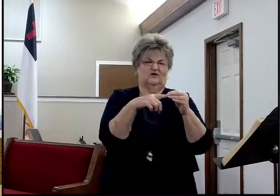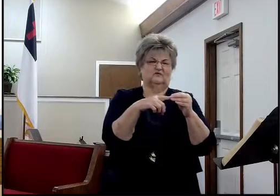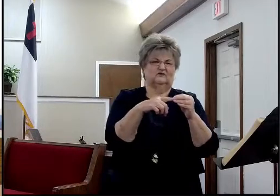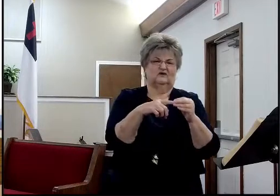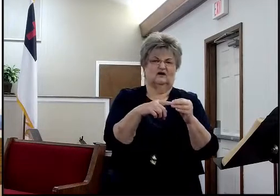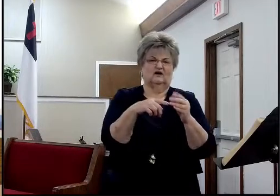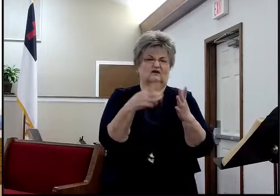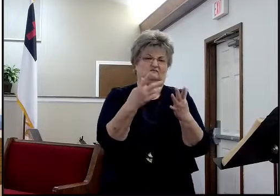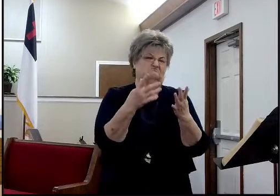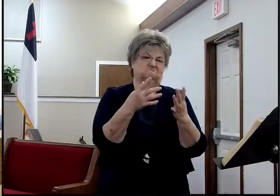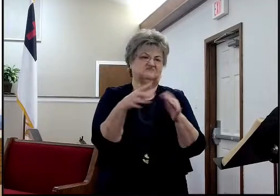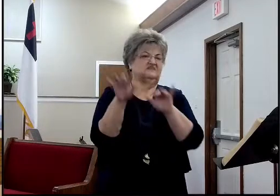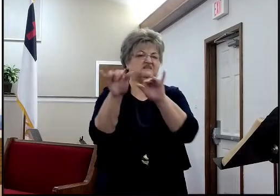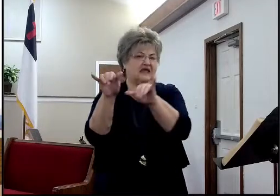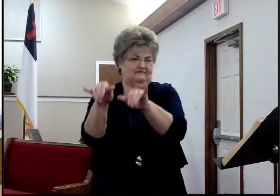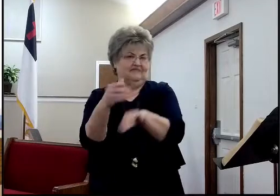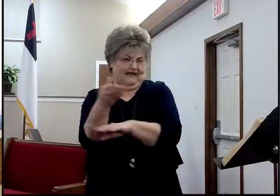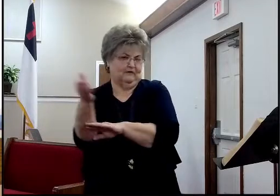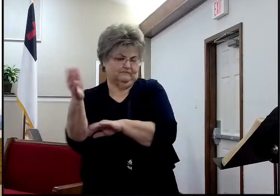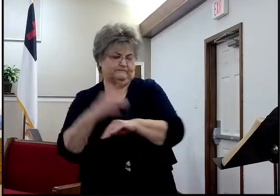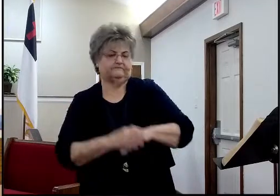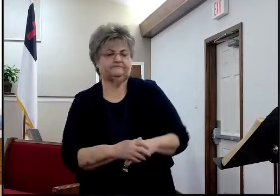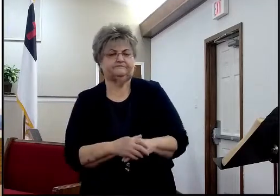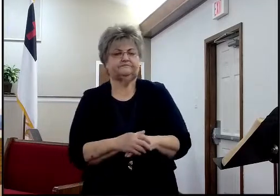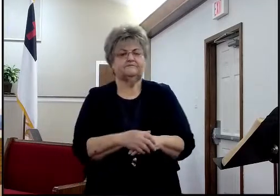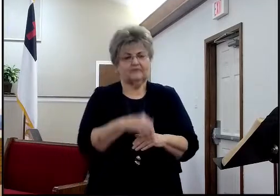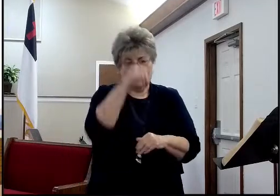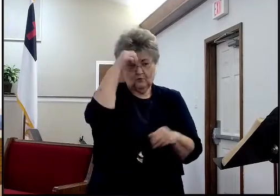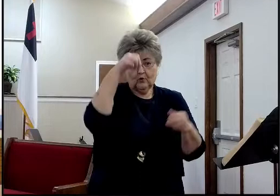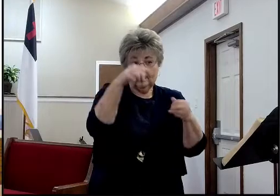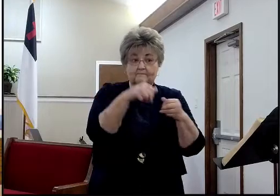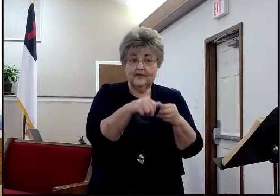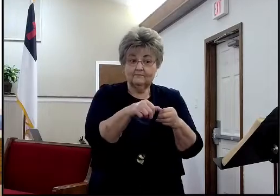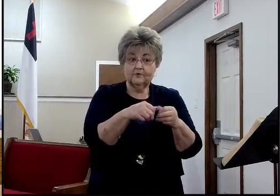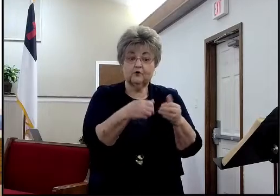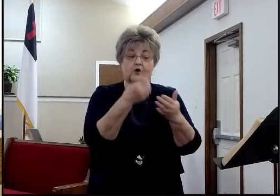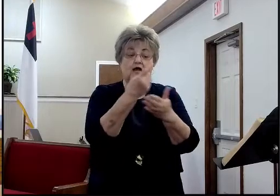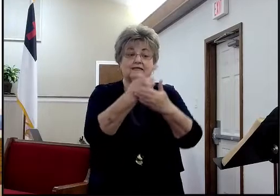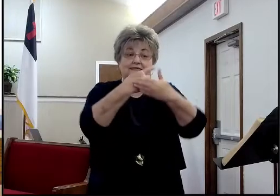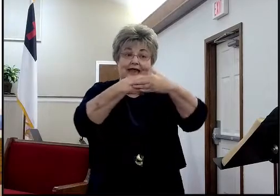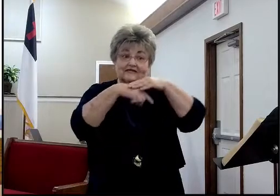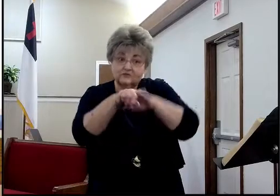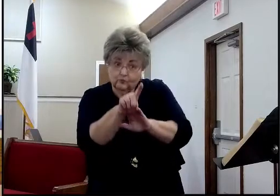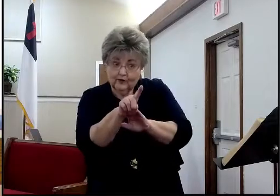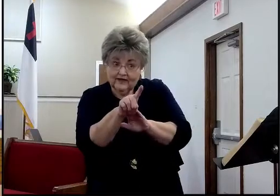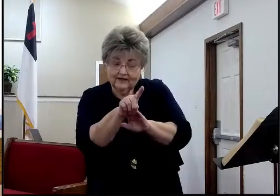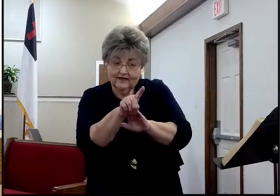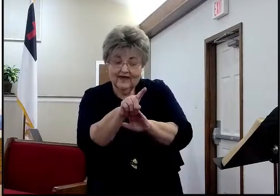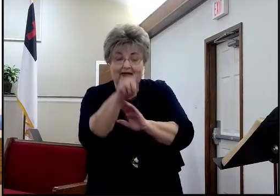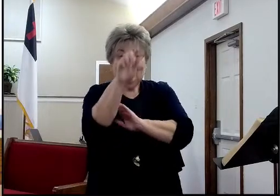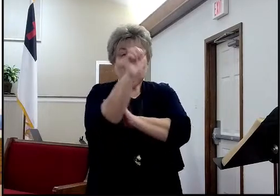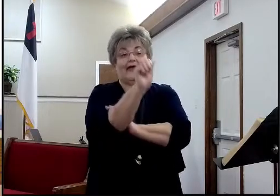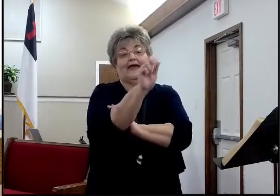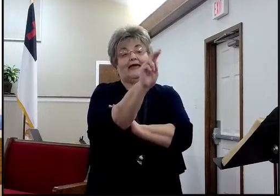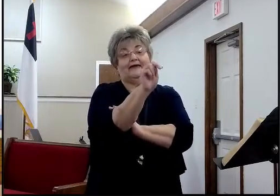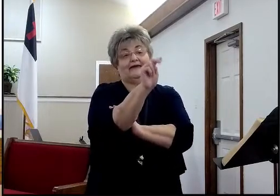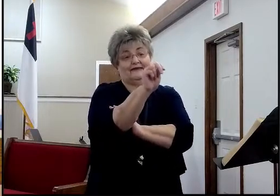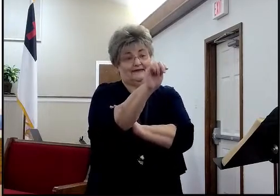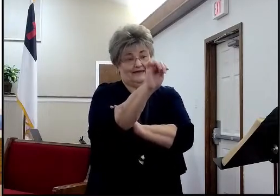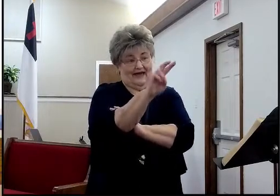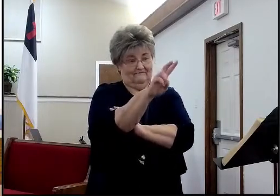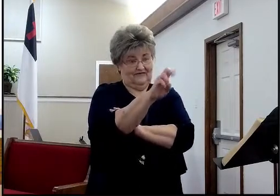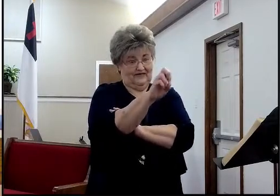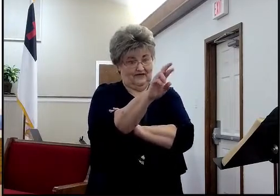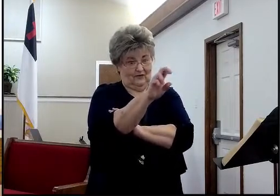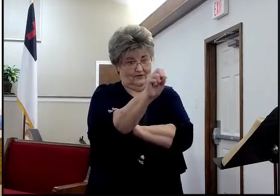sure you get that on your radar. And then don't forget about our anniversary services next week. And if you signed up to help us with that, please try to make sure you take